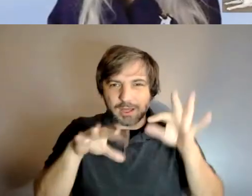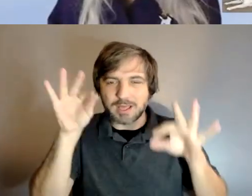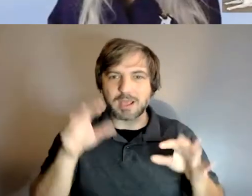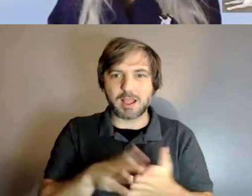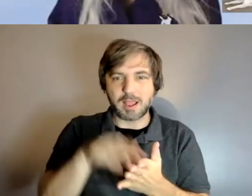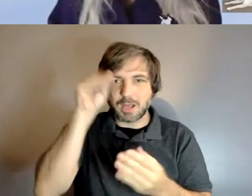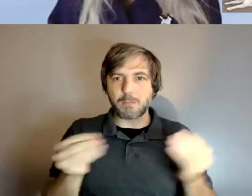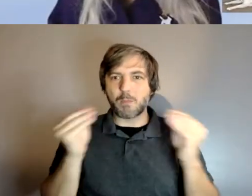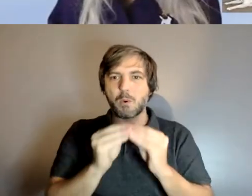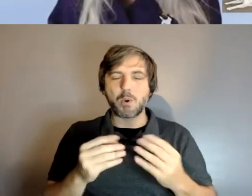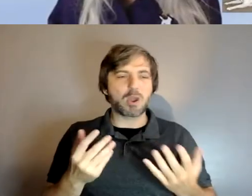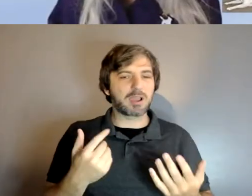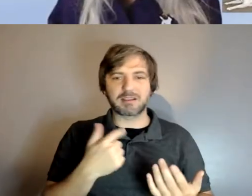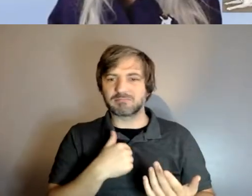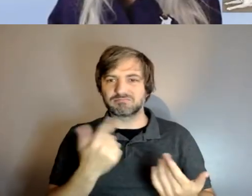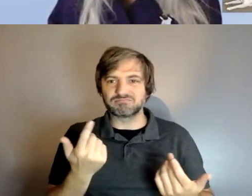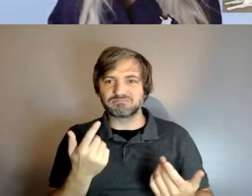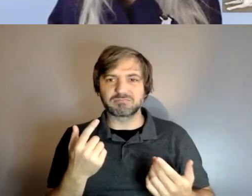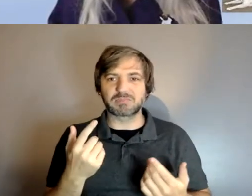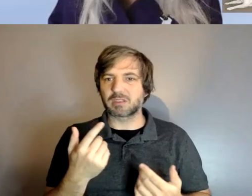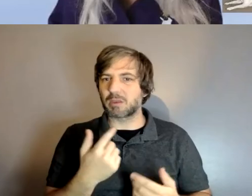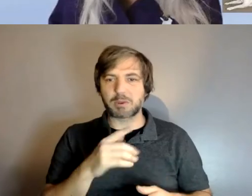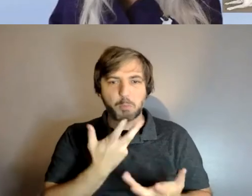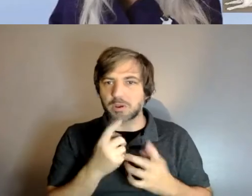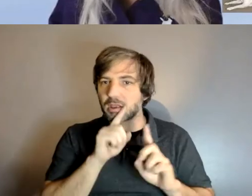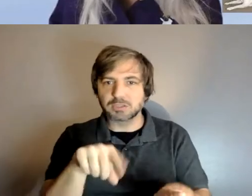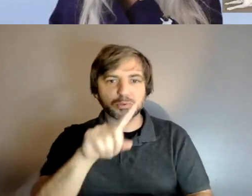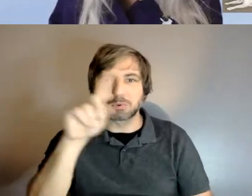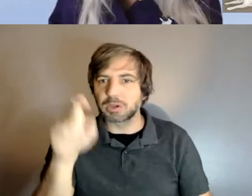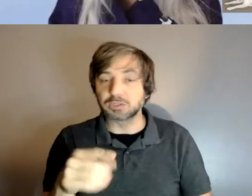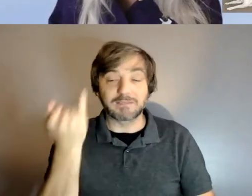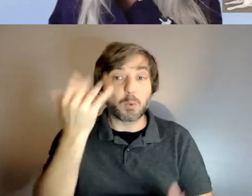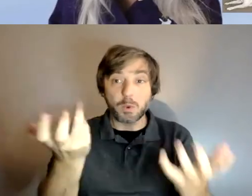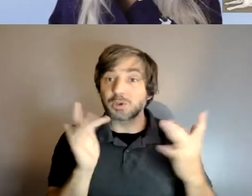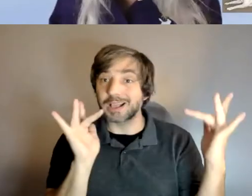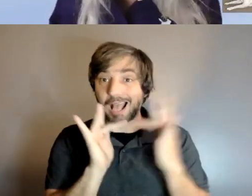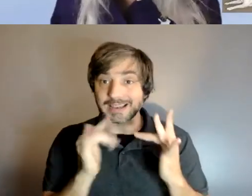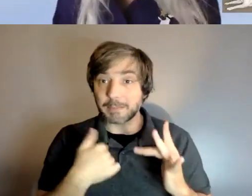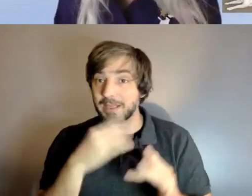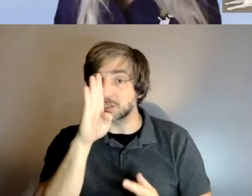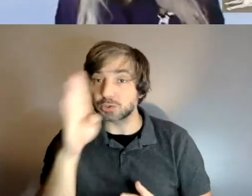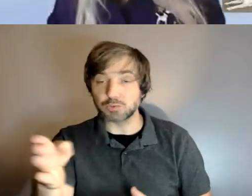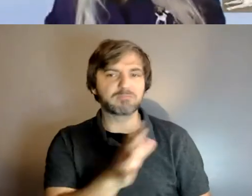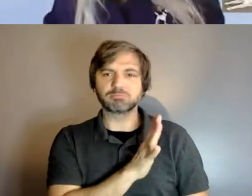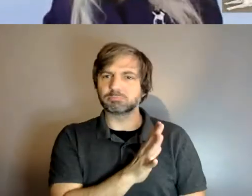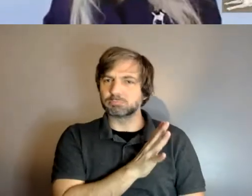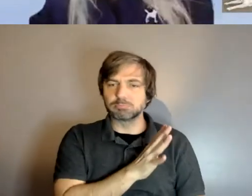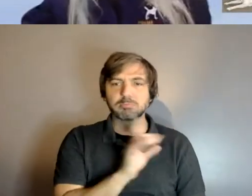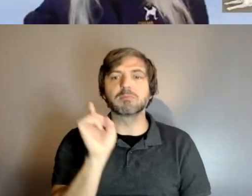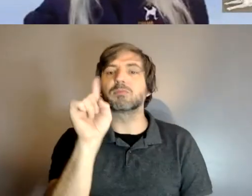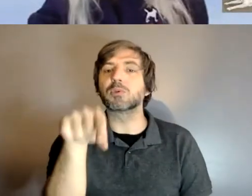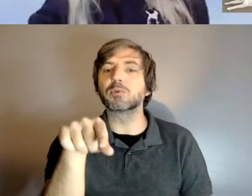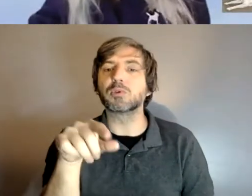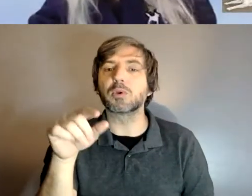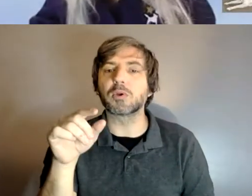to questions uh if anybody wants to contact me directly you can go to dot your